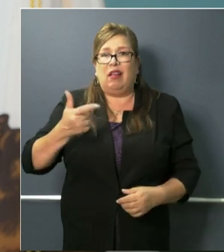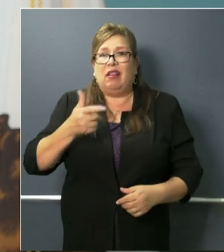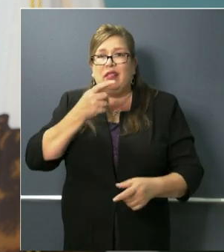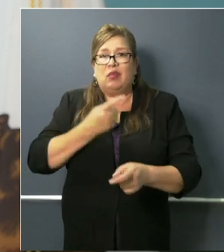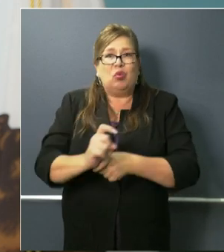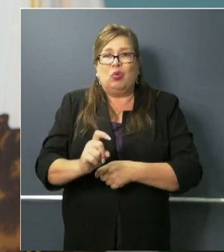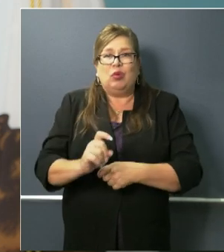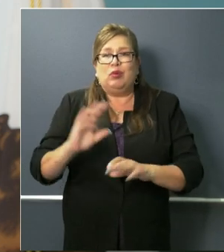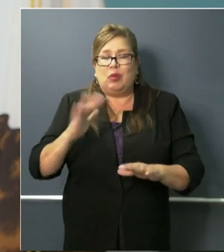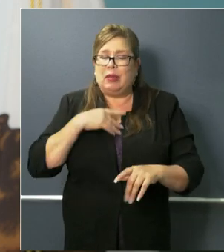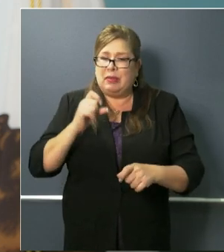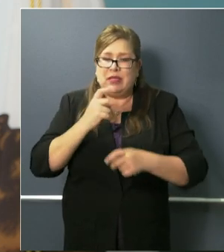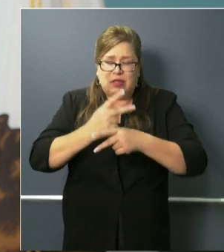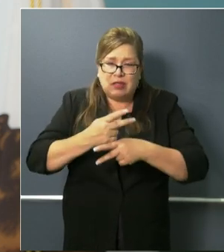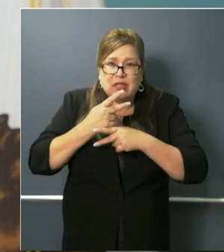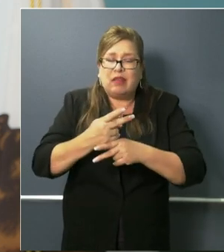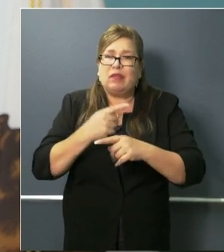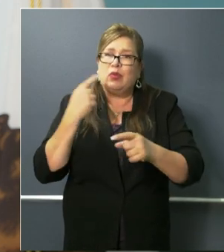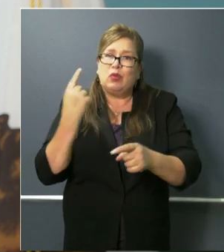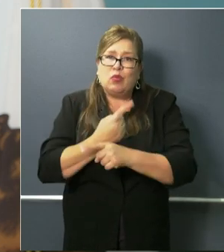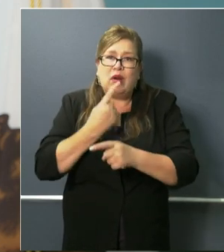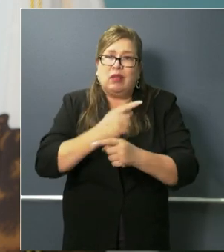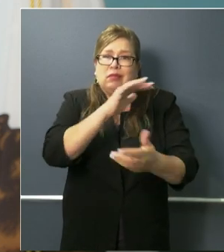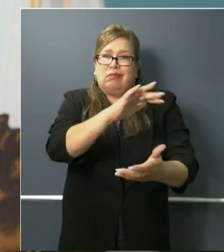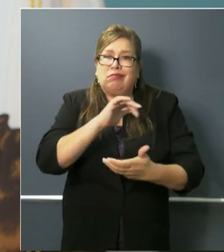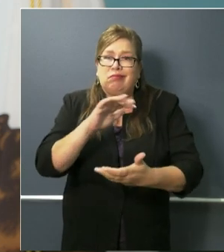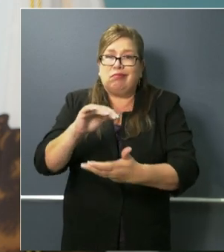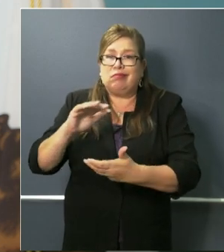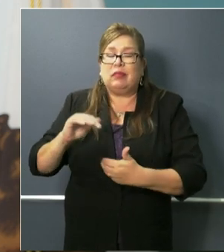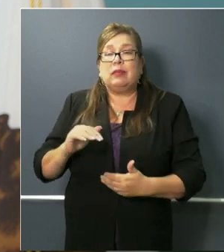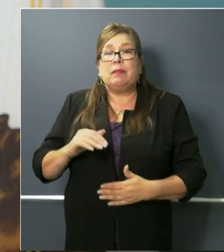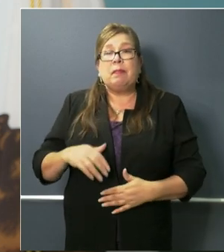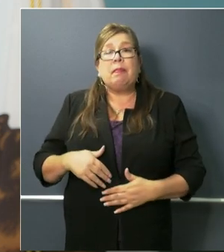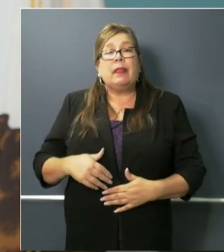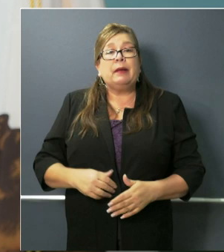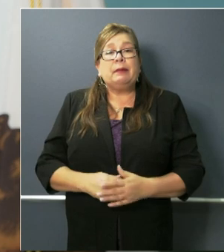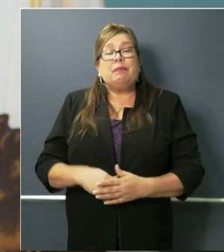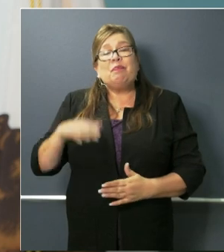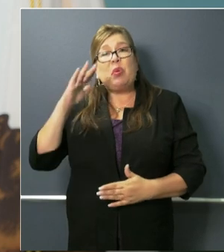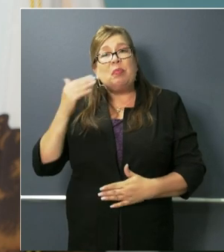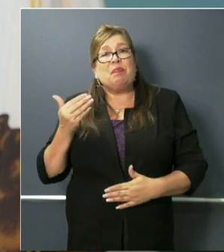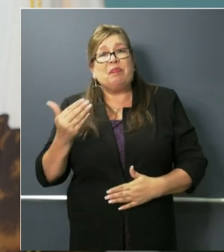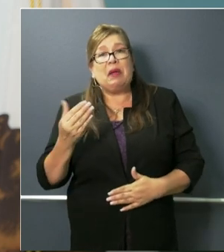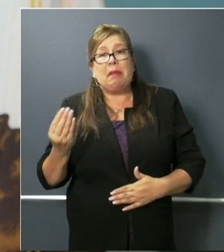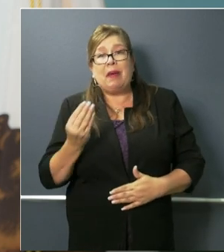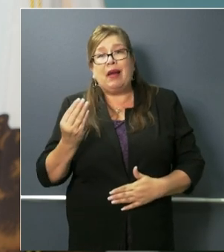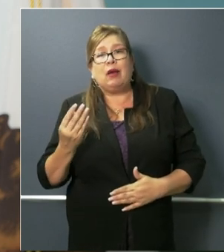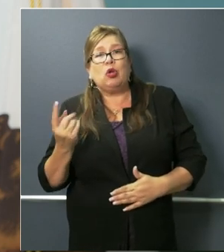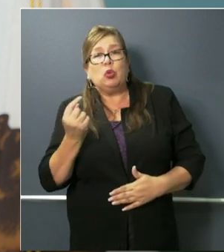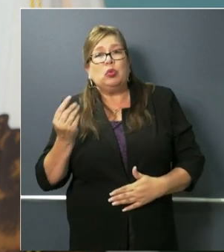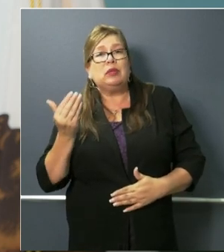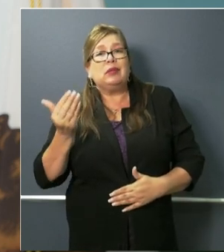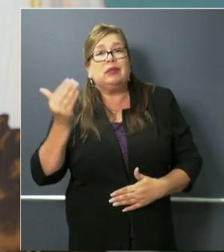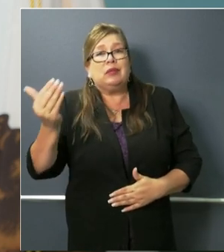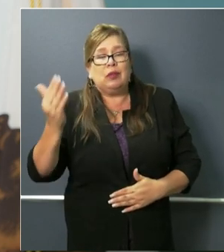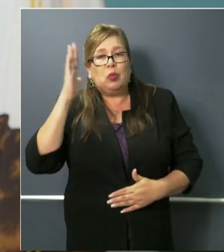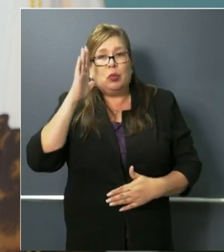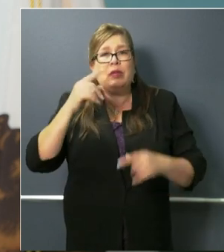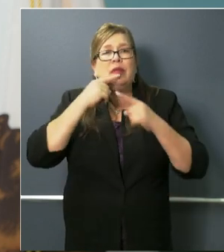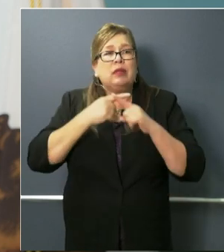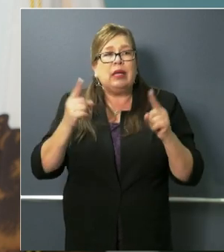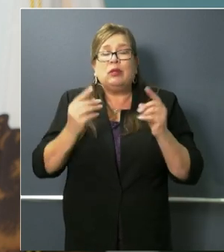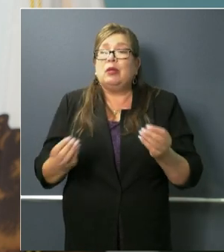ultimately deliver on our promise i hope to be making some announcements as early as monday and tuesday more specifically